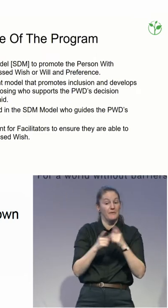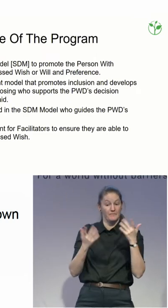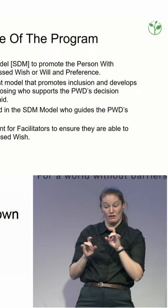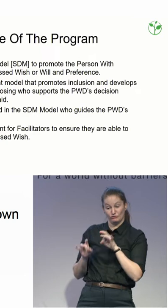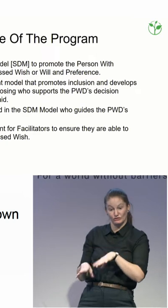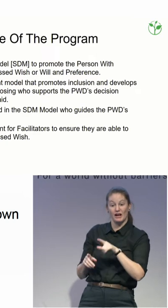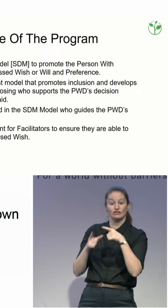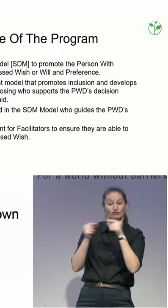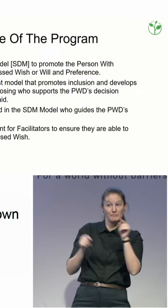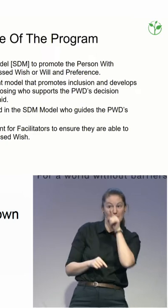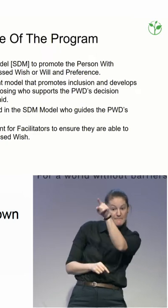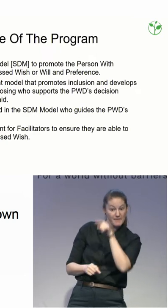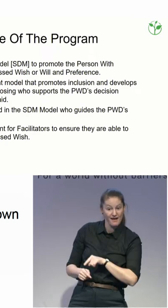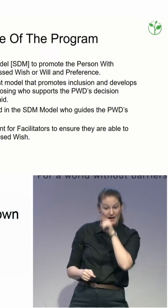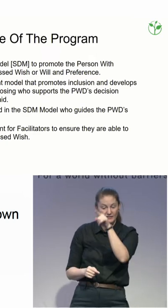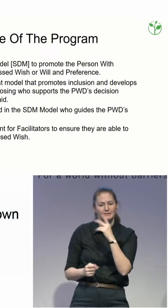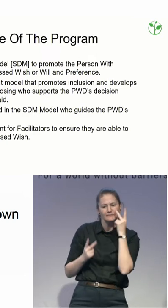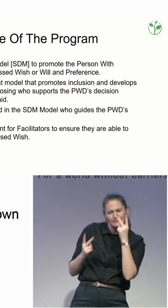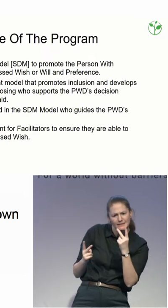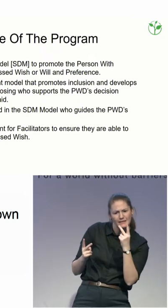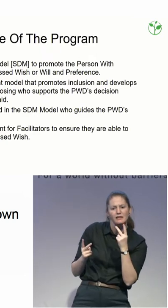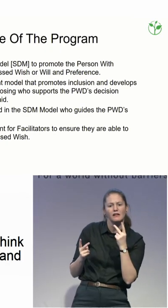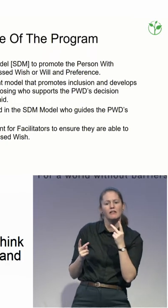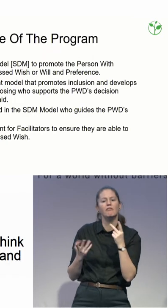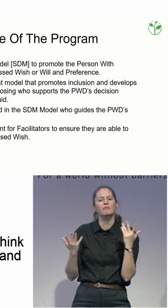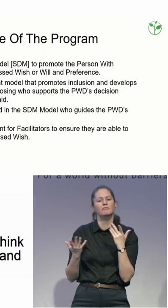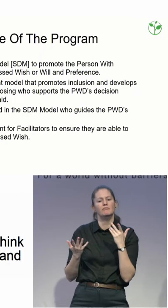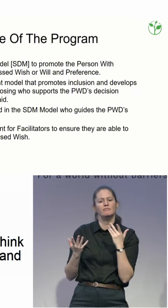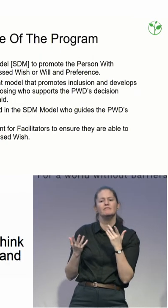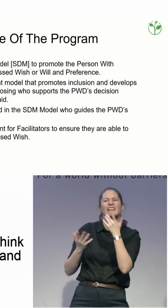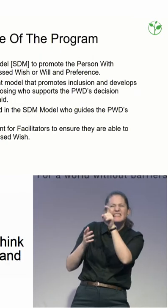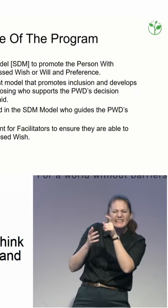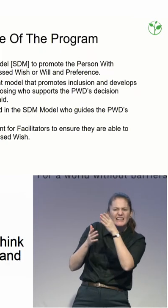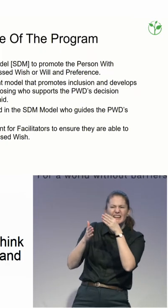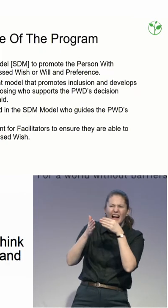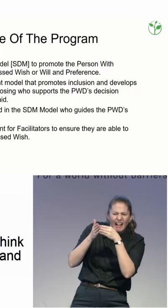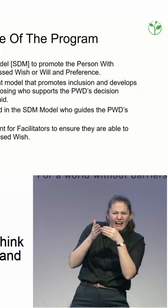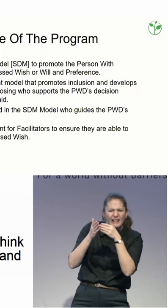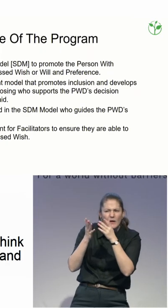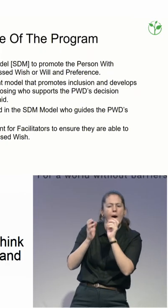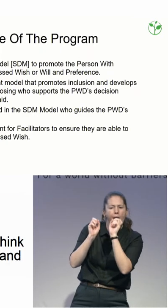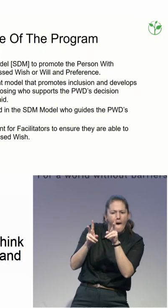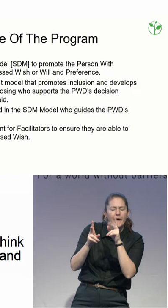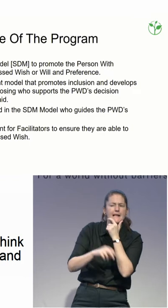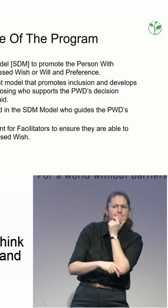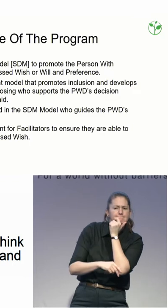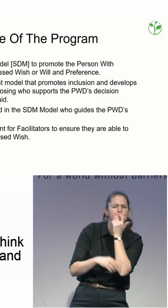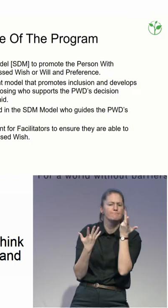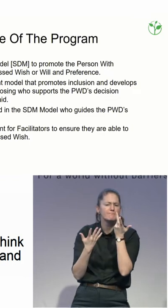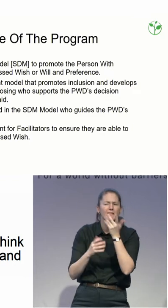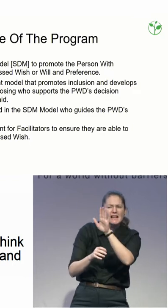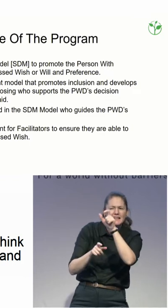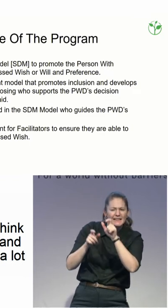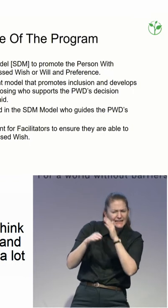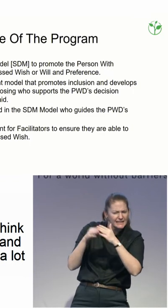service that is friendly to people with disabilities. We do a lot of work to tell them about what people with disabilities need. We don't do